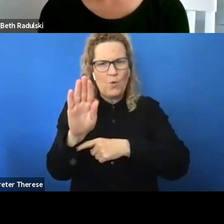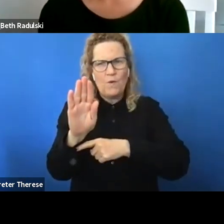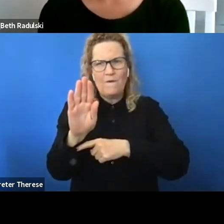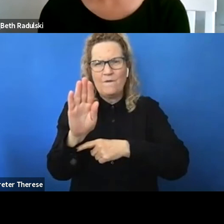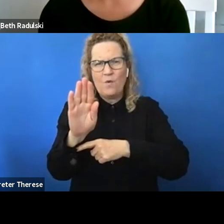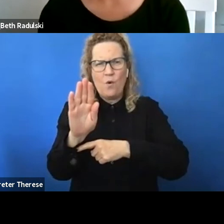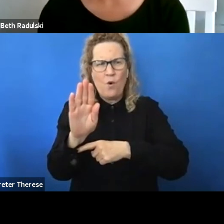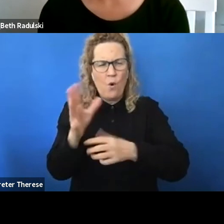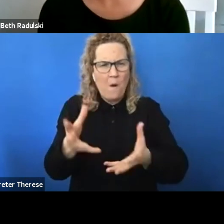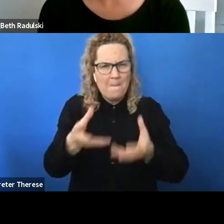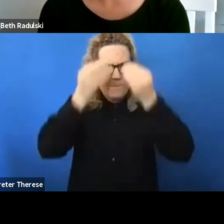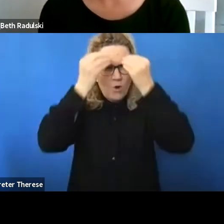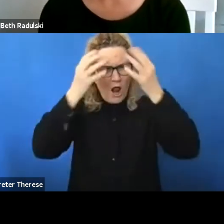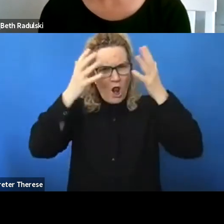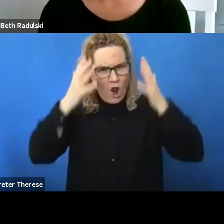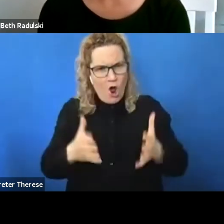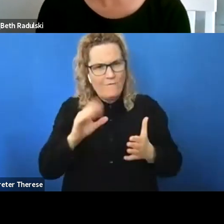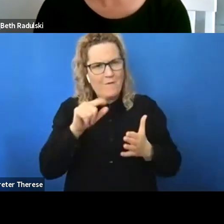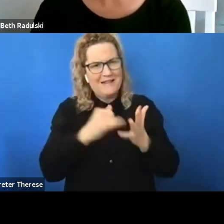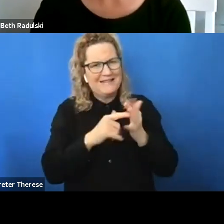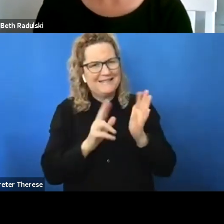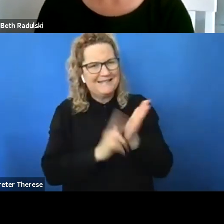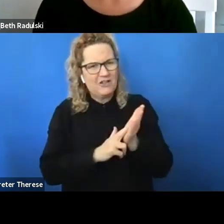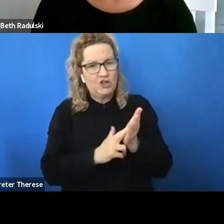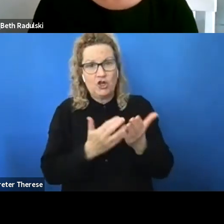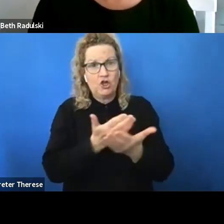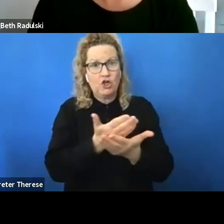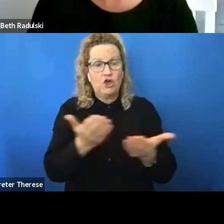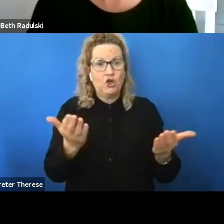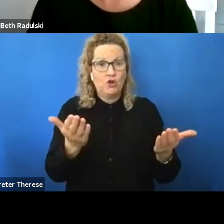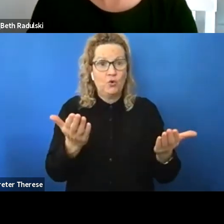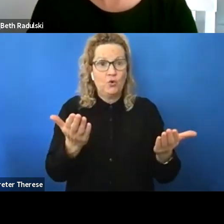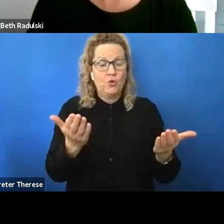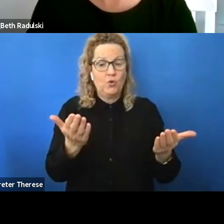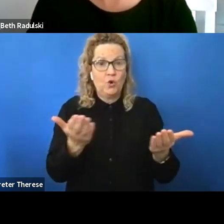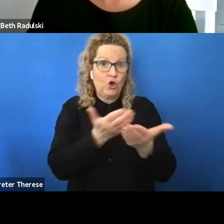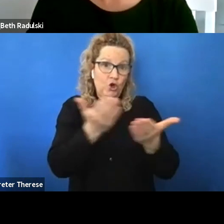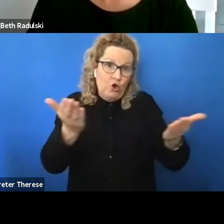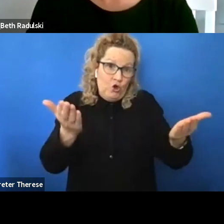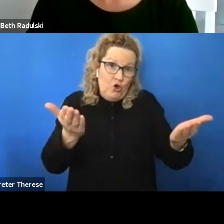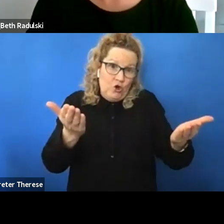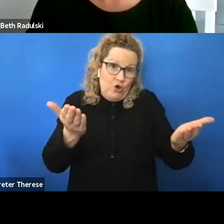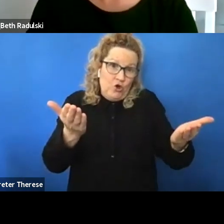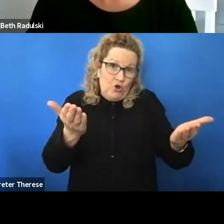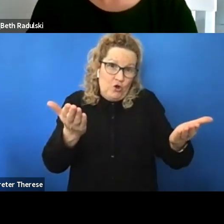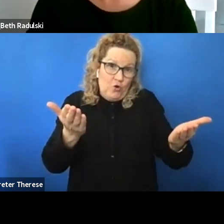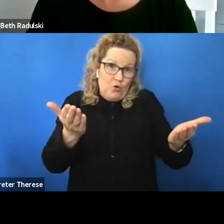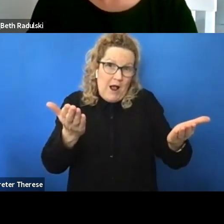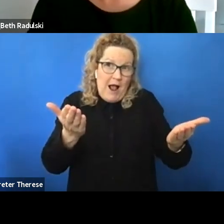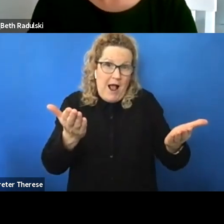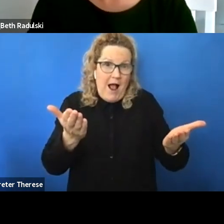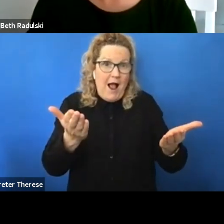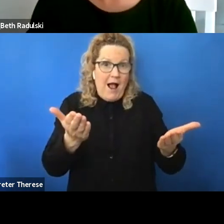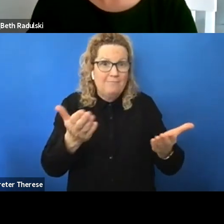session um you you guys you are the ultimate arbiters of how effective the